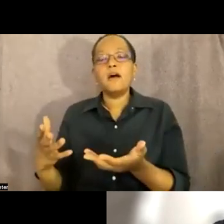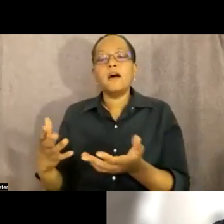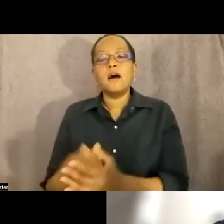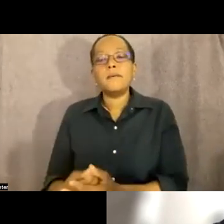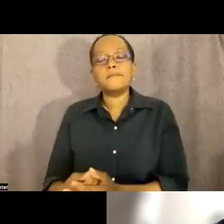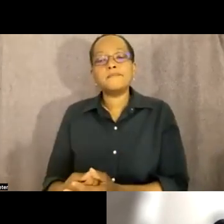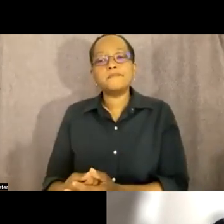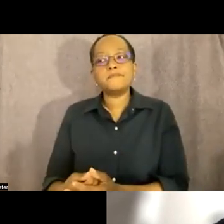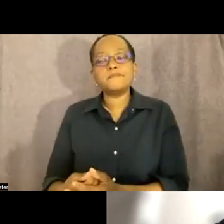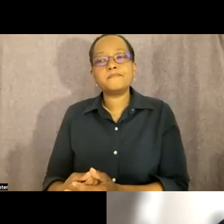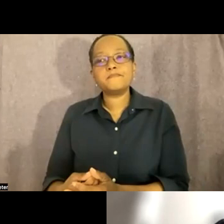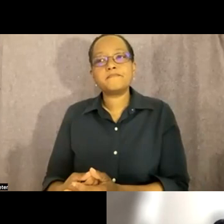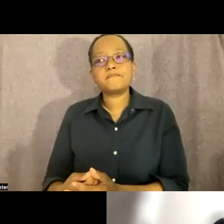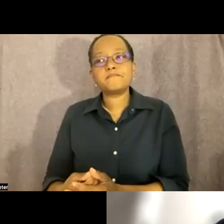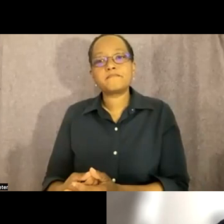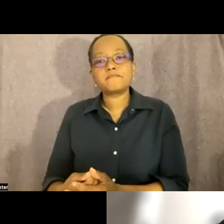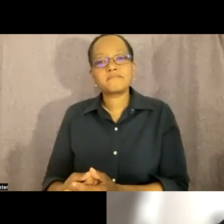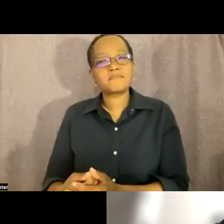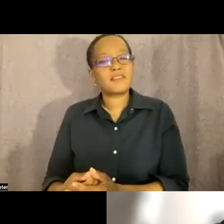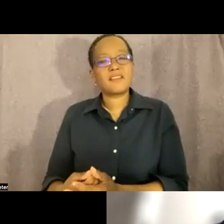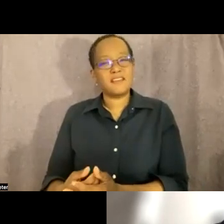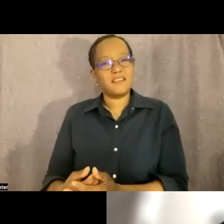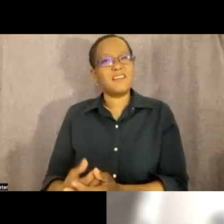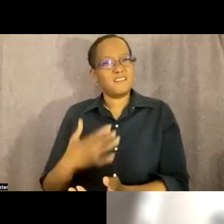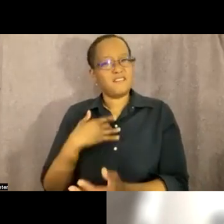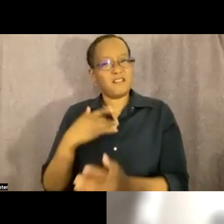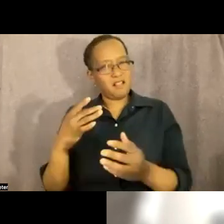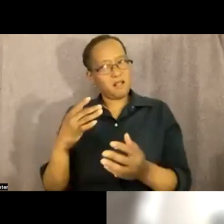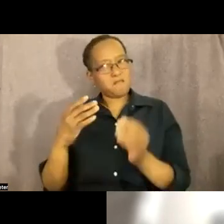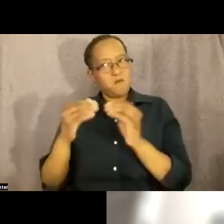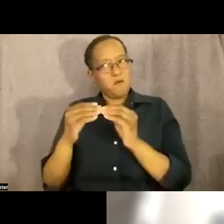healthy food jobs